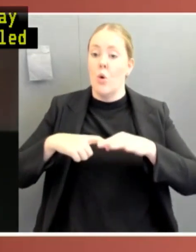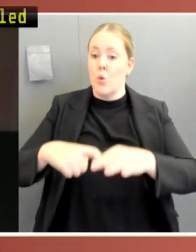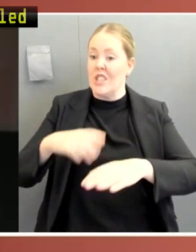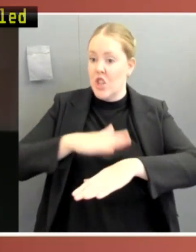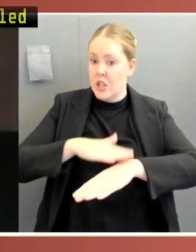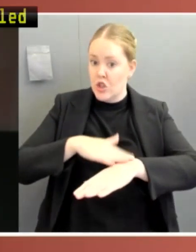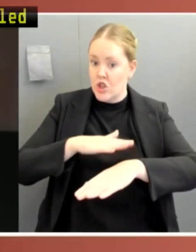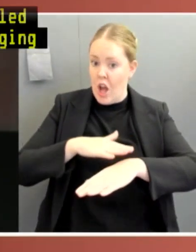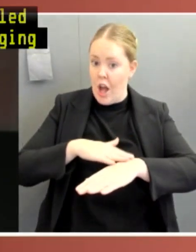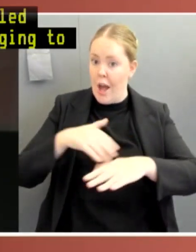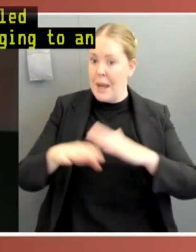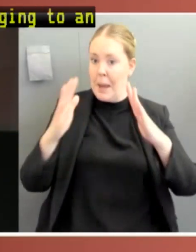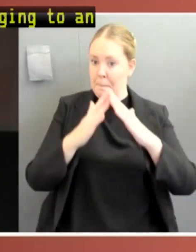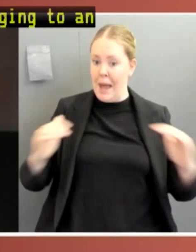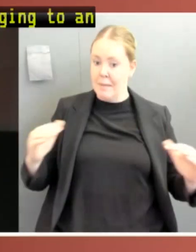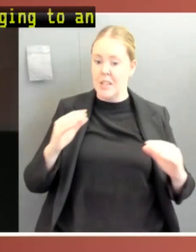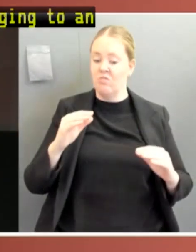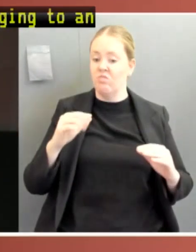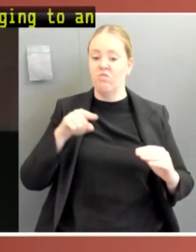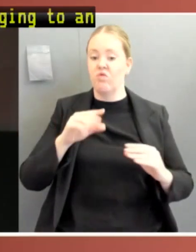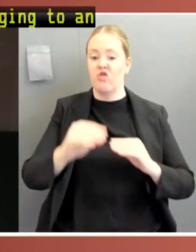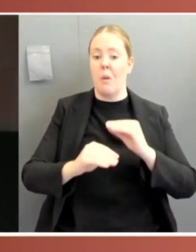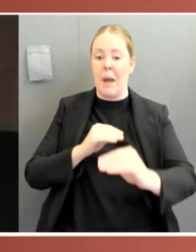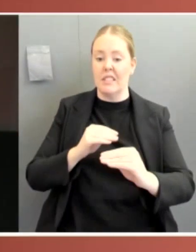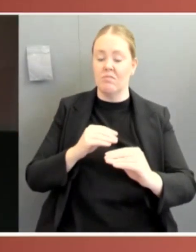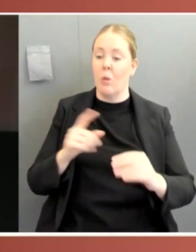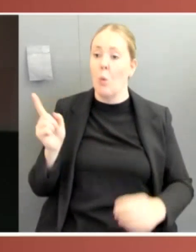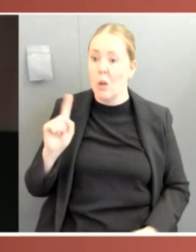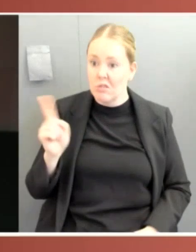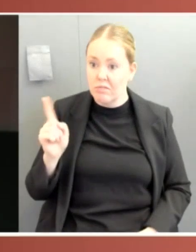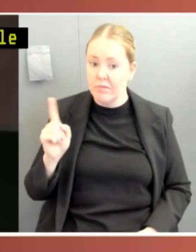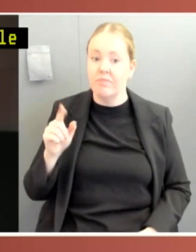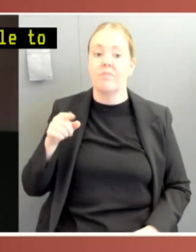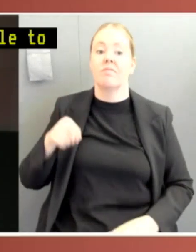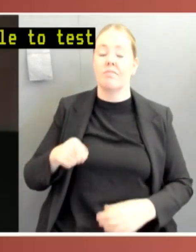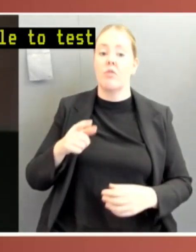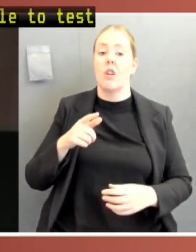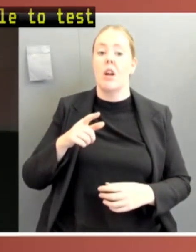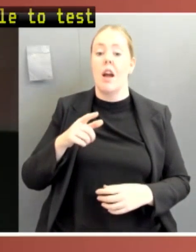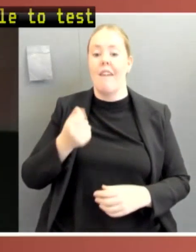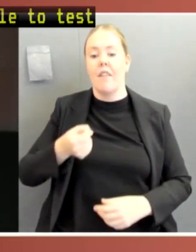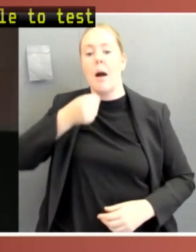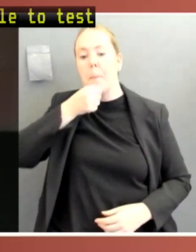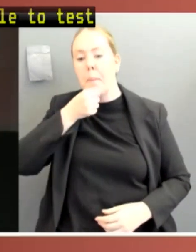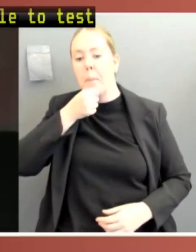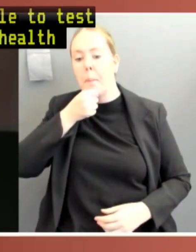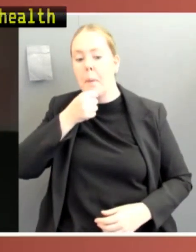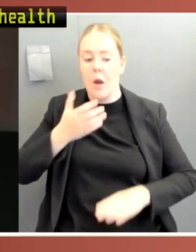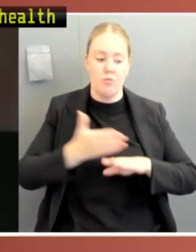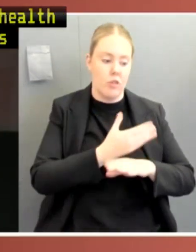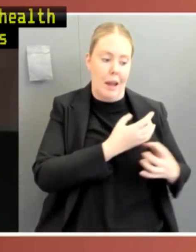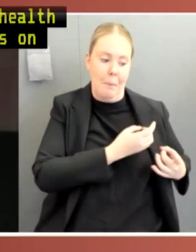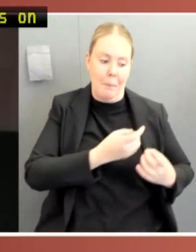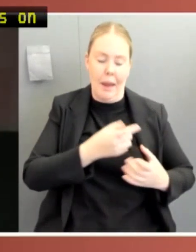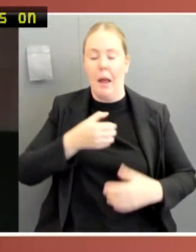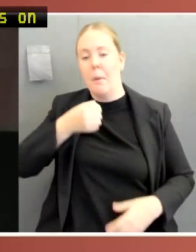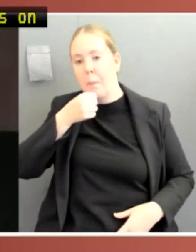test justifications for public health orders, to demand documents on modelling or even to consider anything about the lockdowns. As one member of parliament noted at